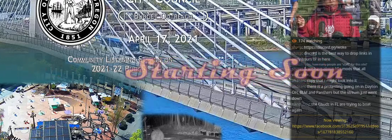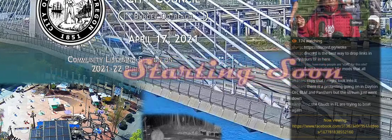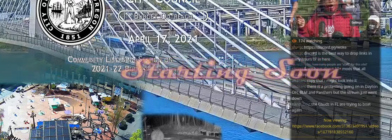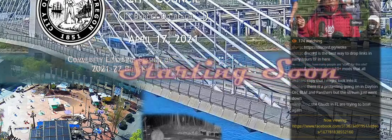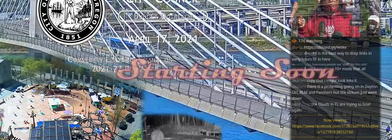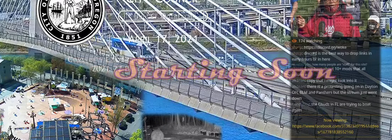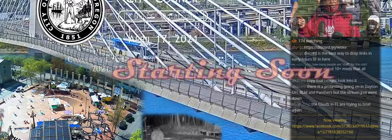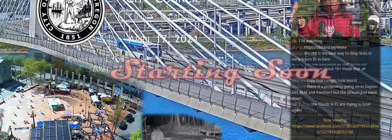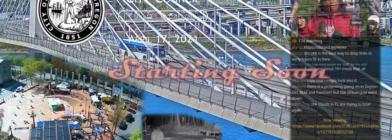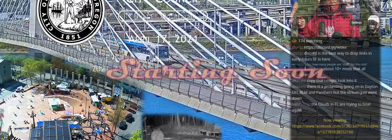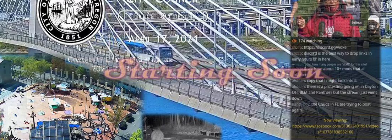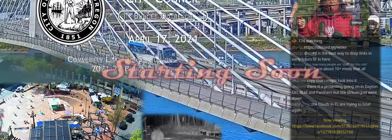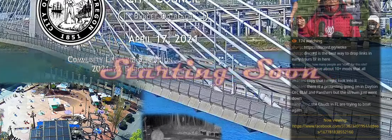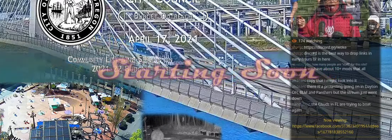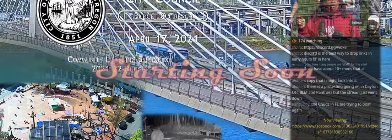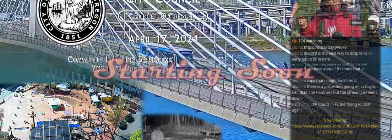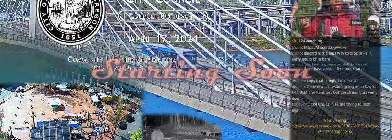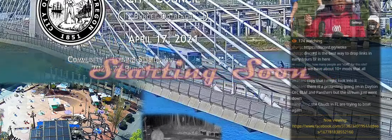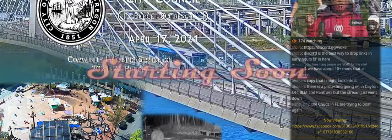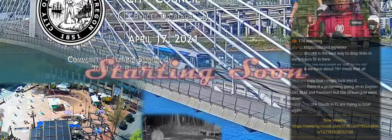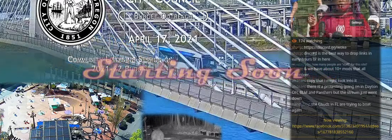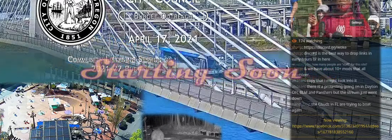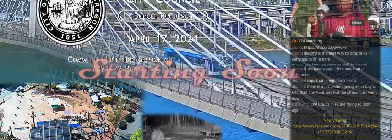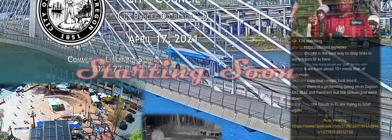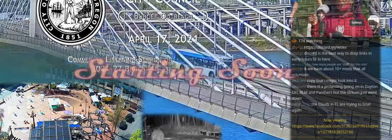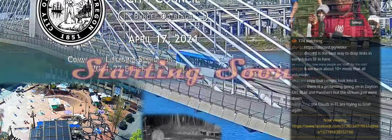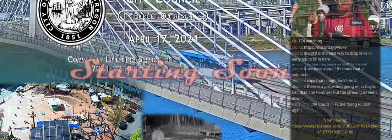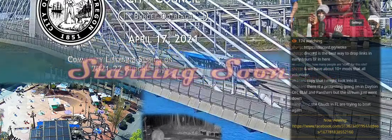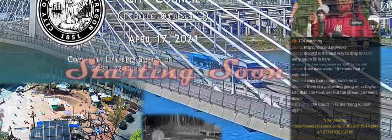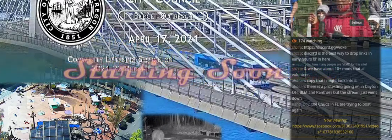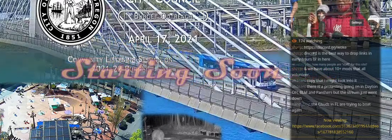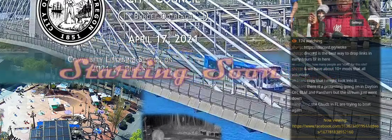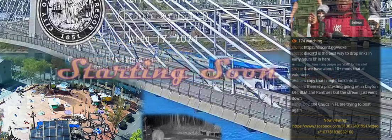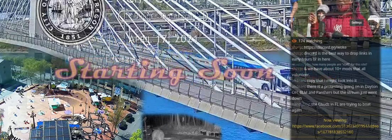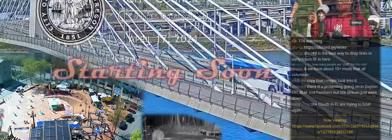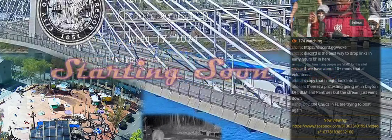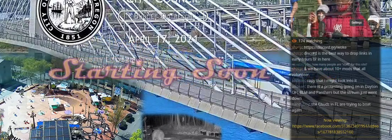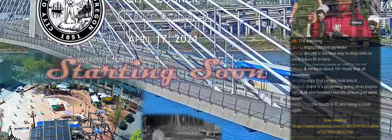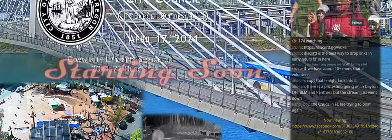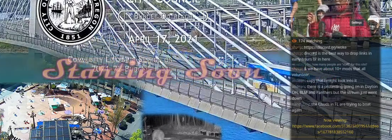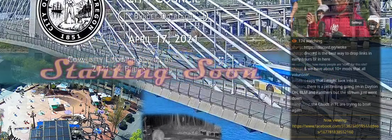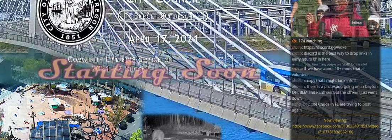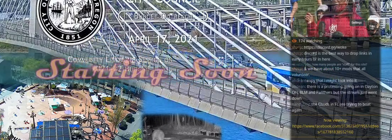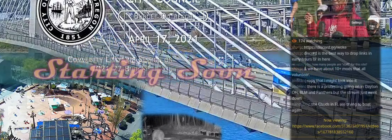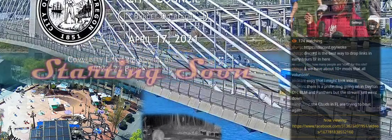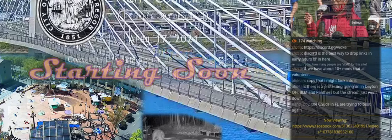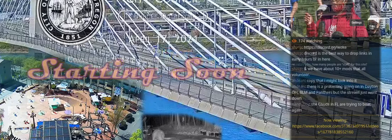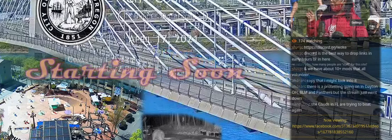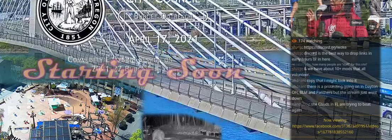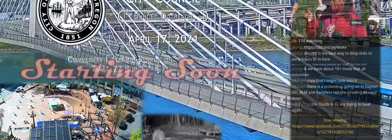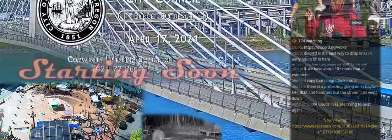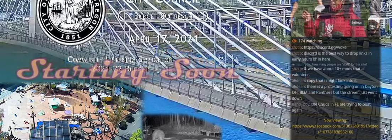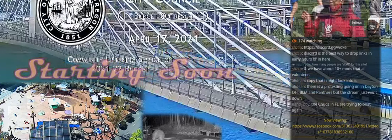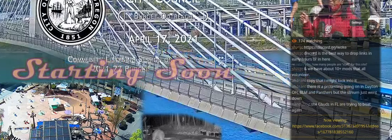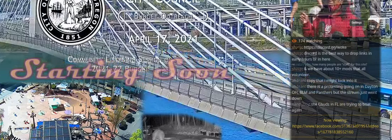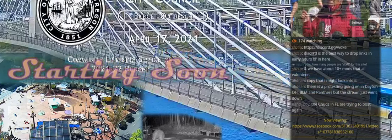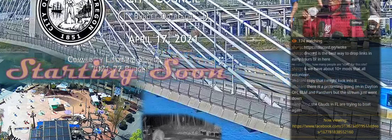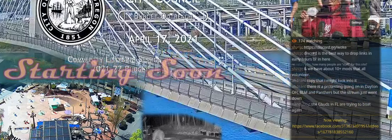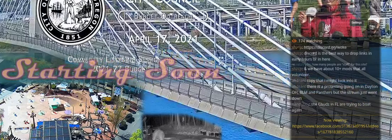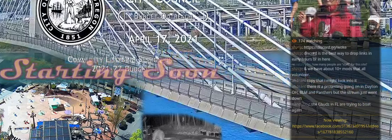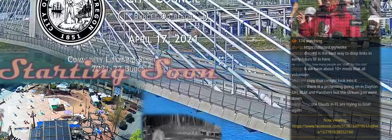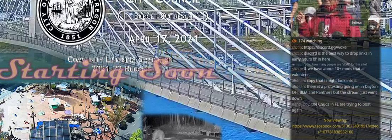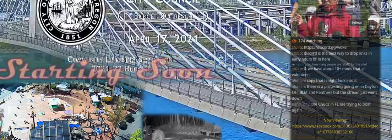outdoor pavilion, cafe.cornellfarms.com. And from local and family-owned Zupans Markets,